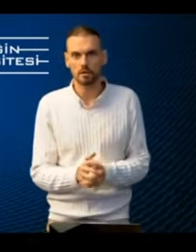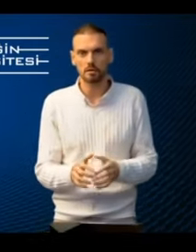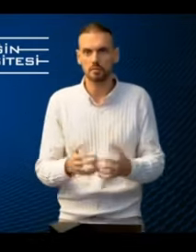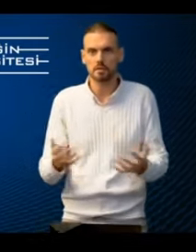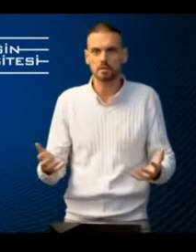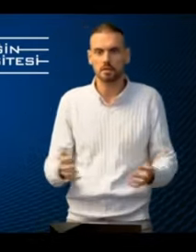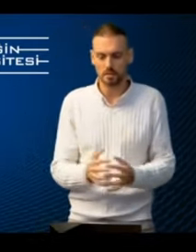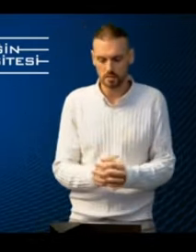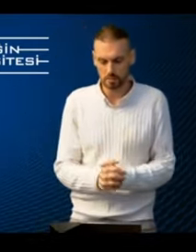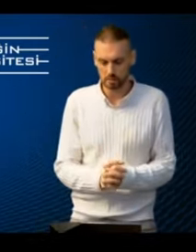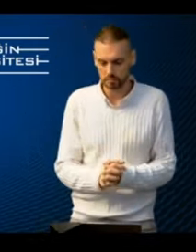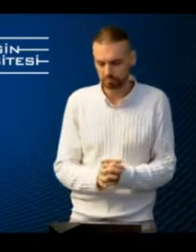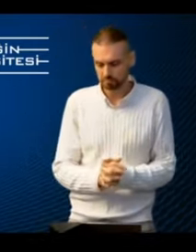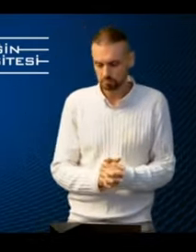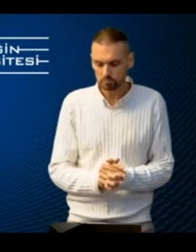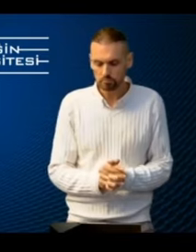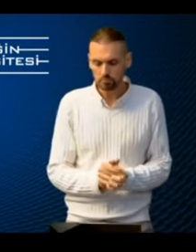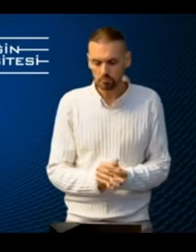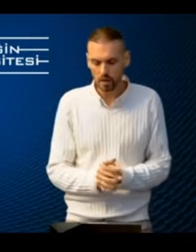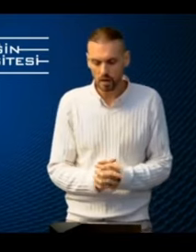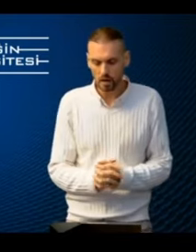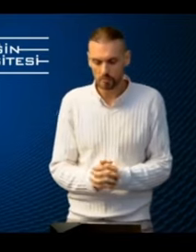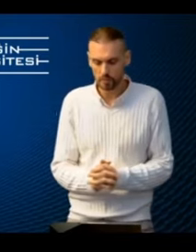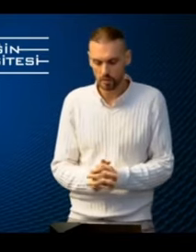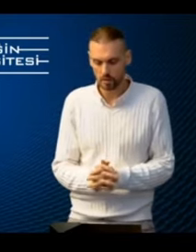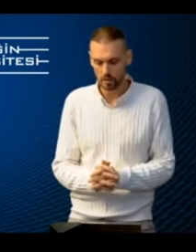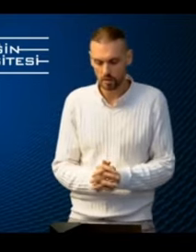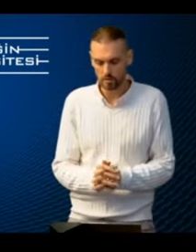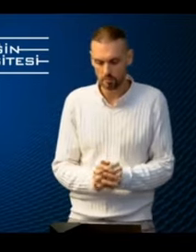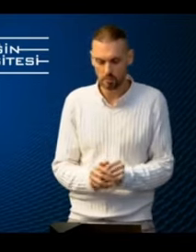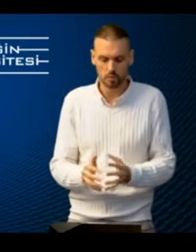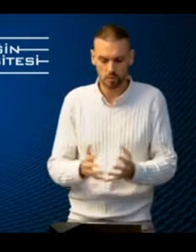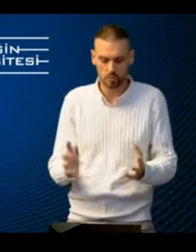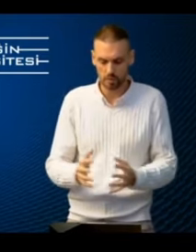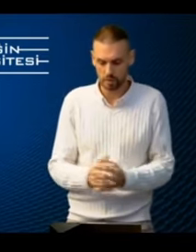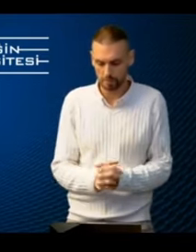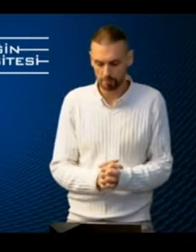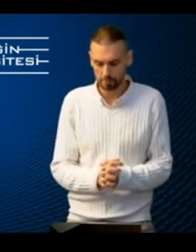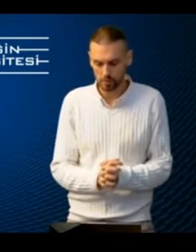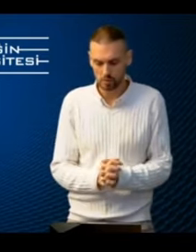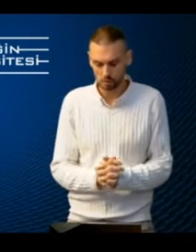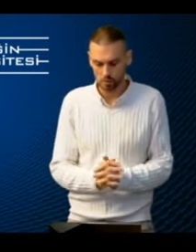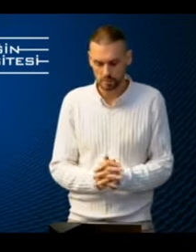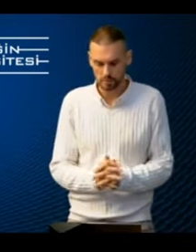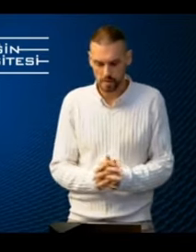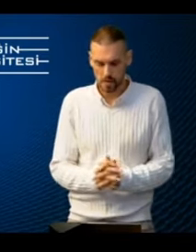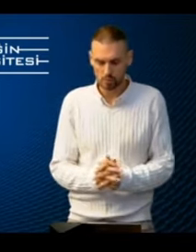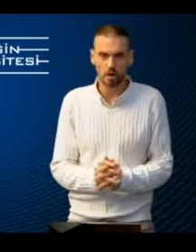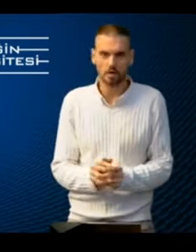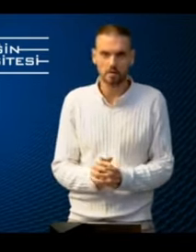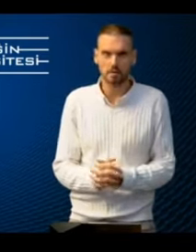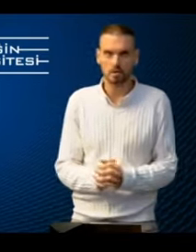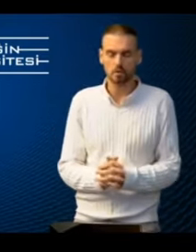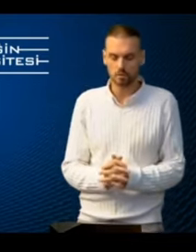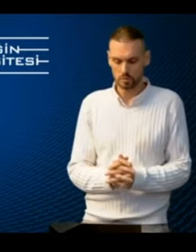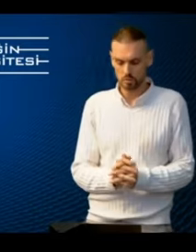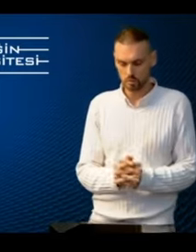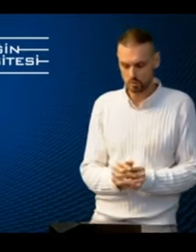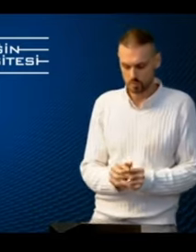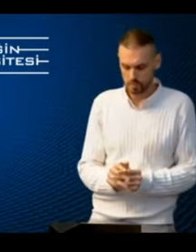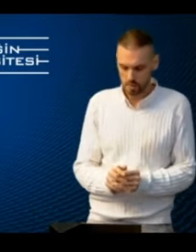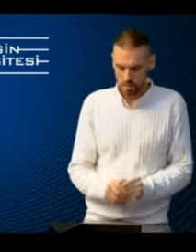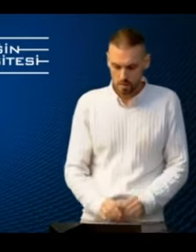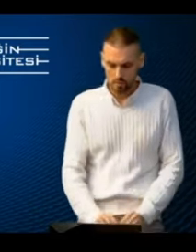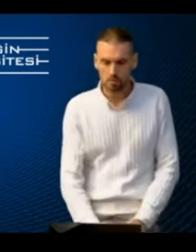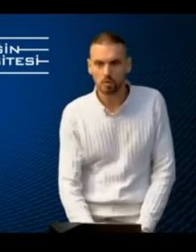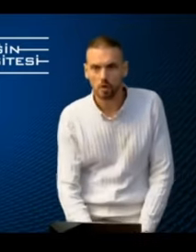in an easily accessible sort of source for other stakeholders to